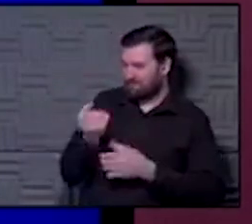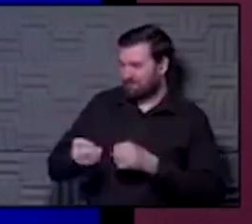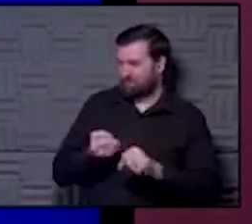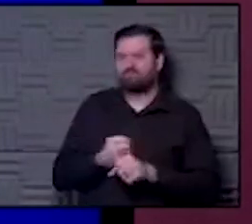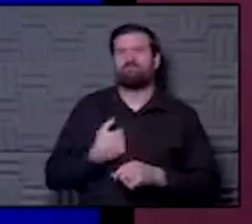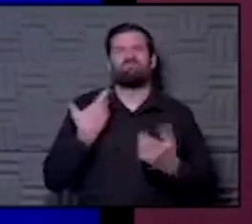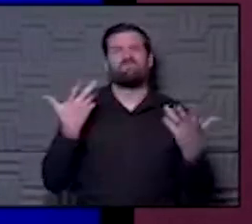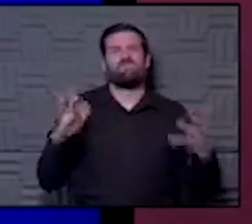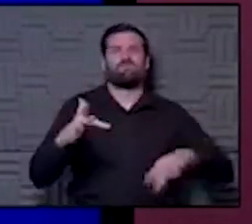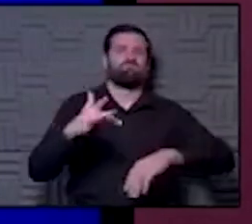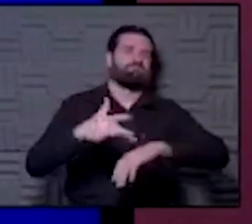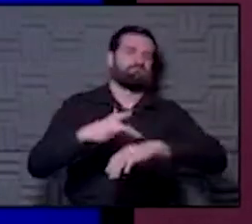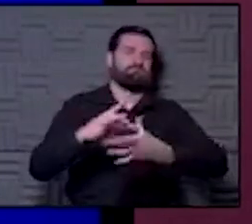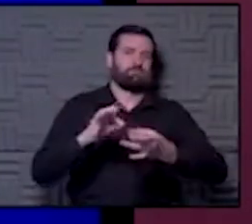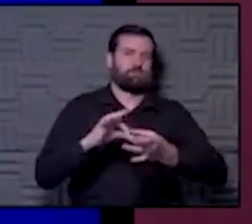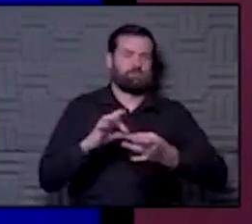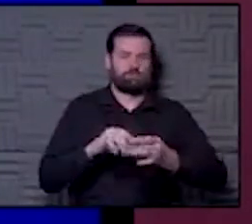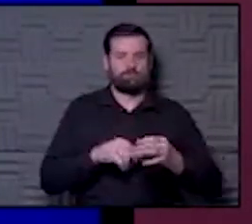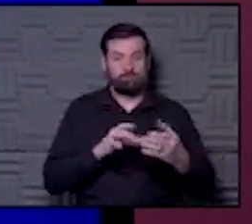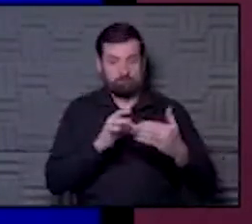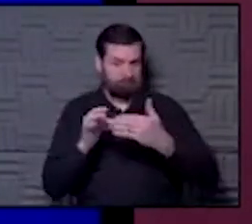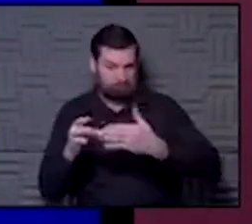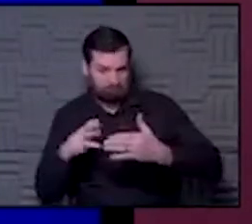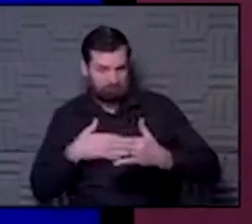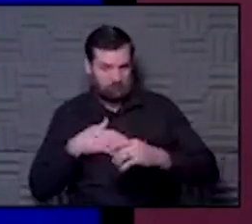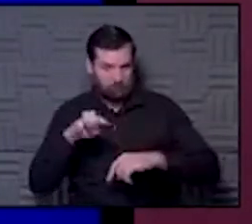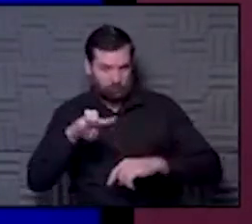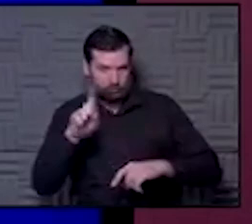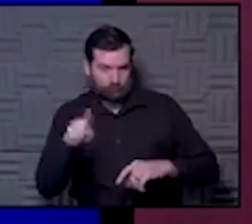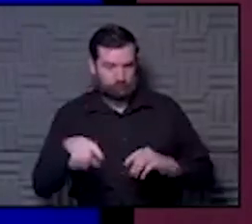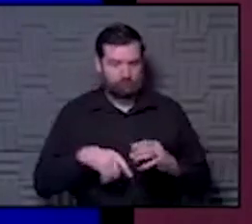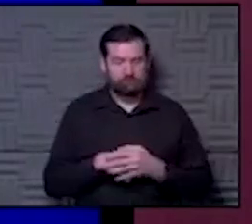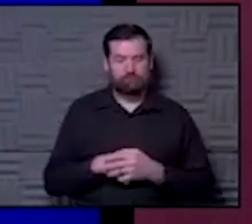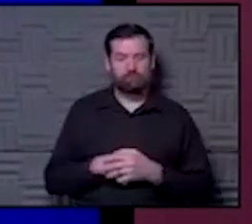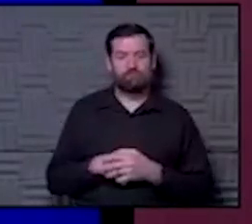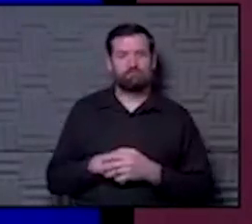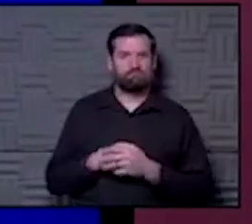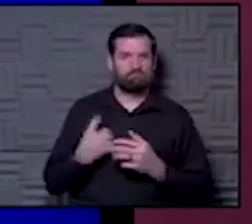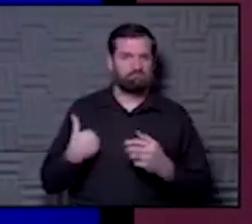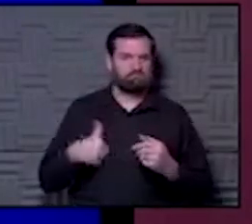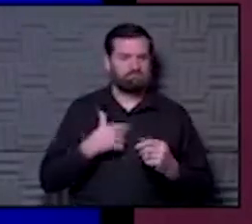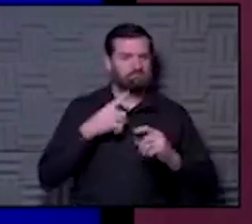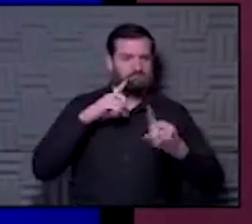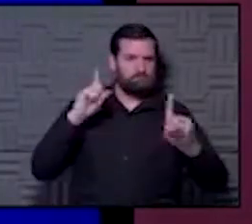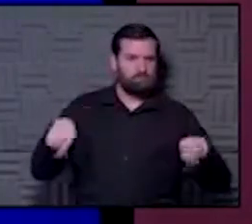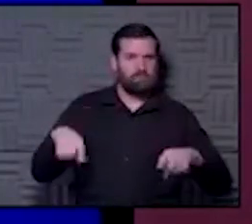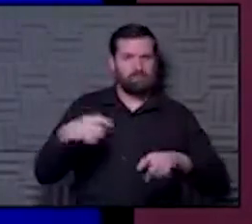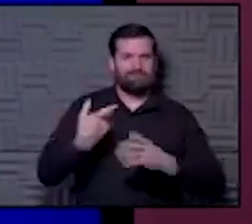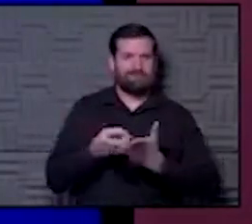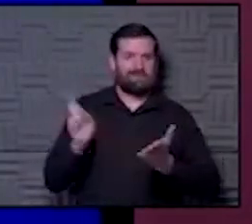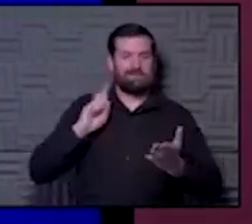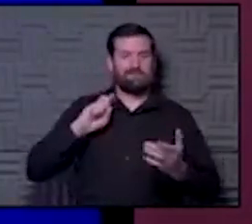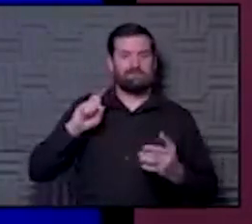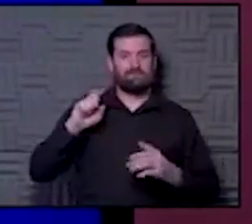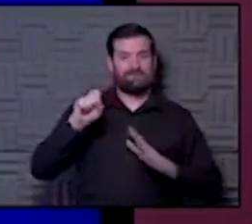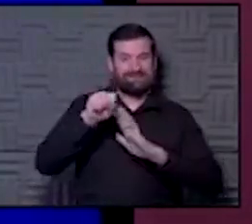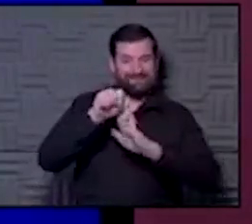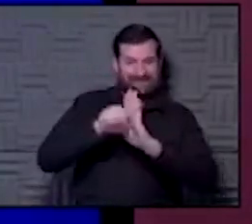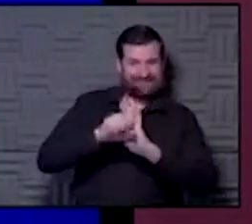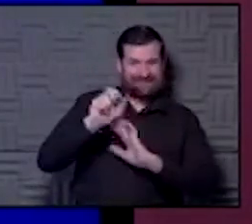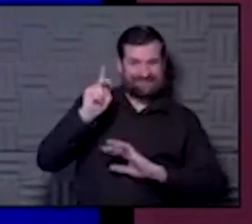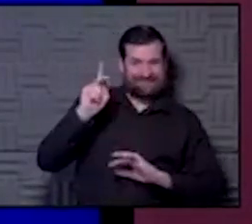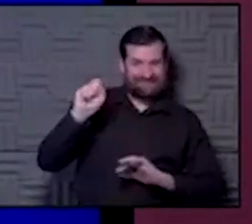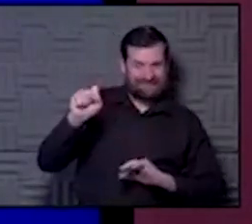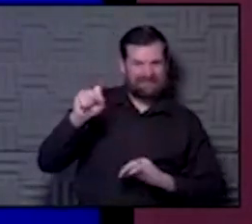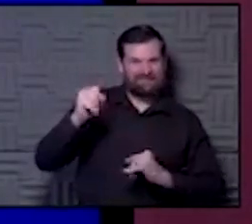of touched a little bit. That's going to lead me into my question. And we reported last week that the state of Kansas is dead last